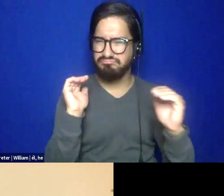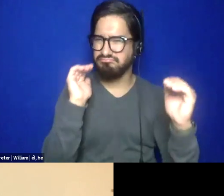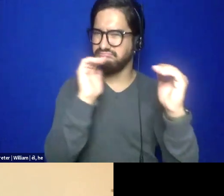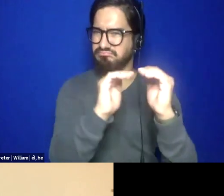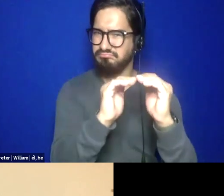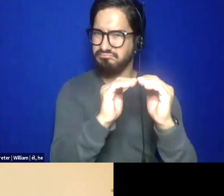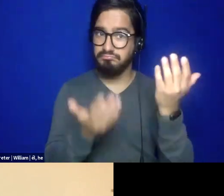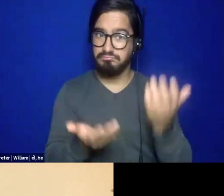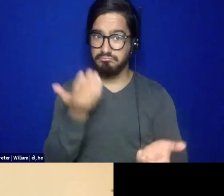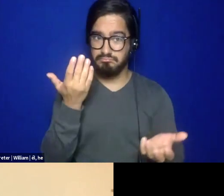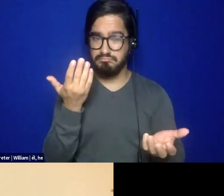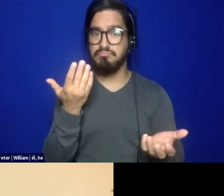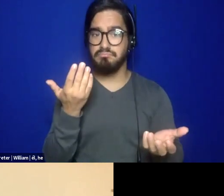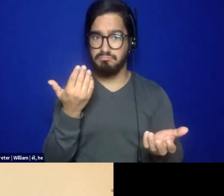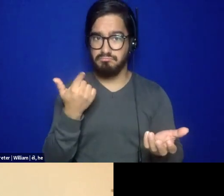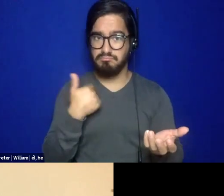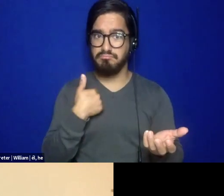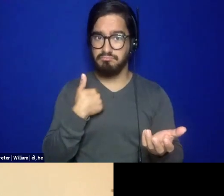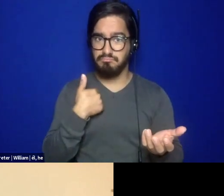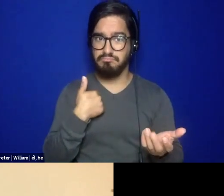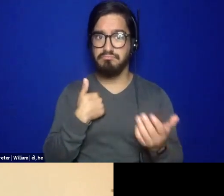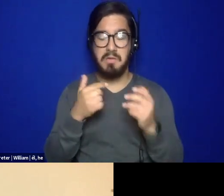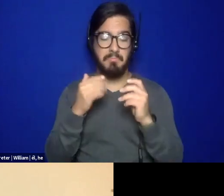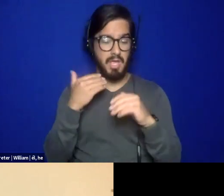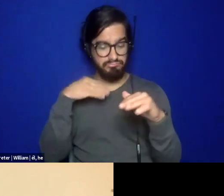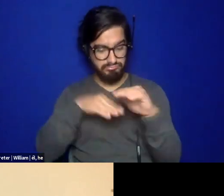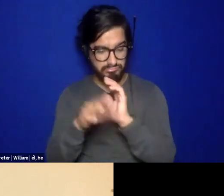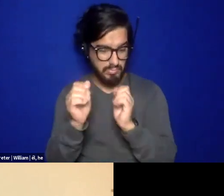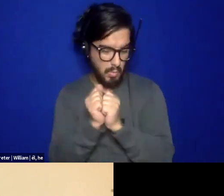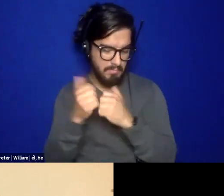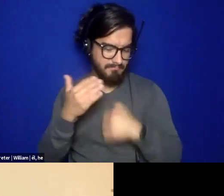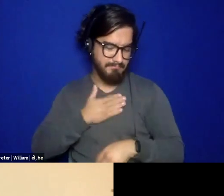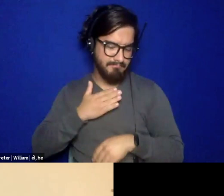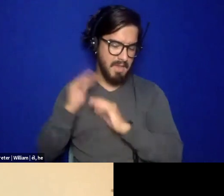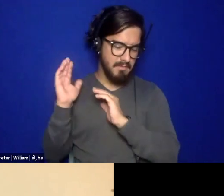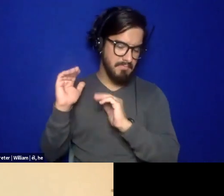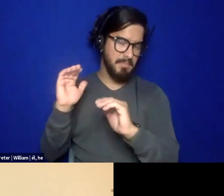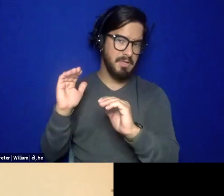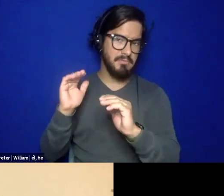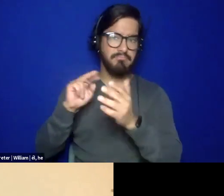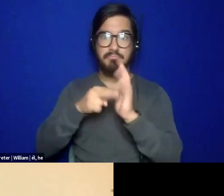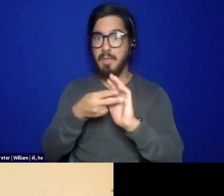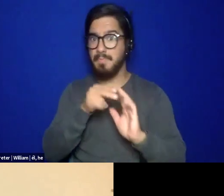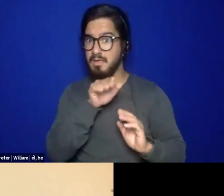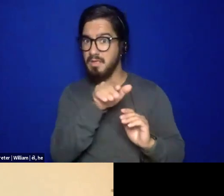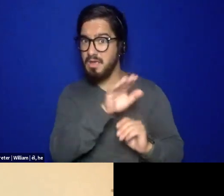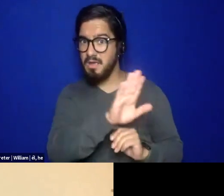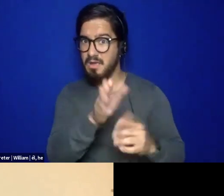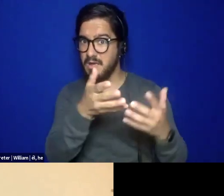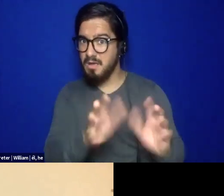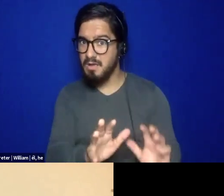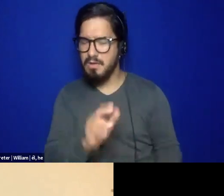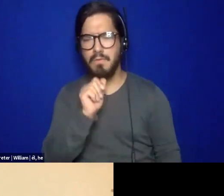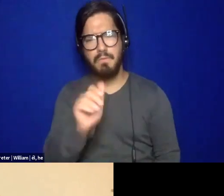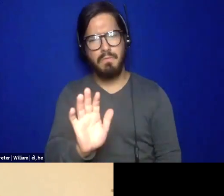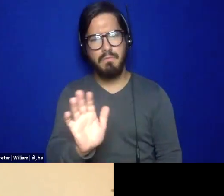might go in, not your own expectations. I might go in with this expectation and that's not where they are. Like, let's be real with each other.